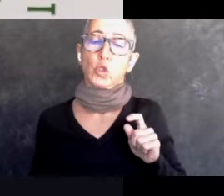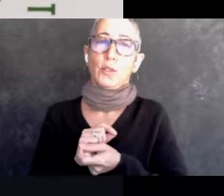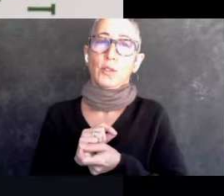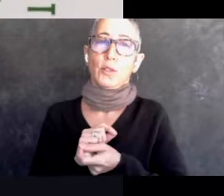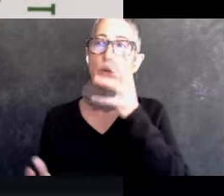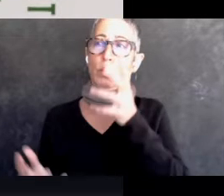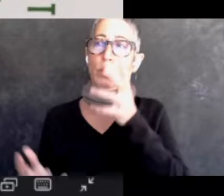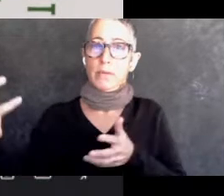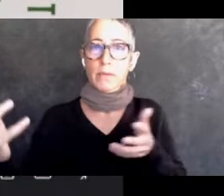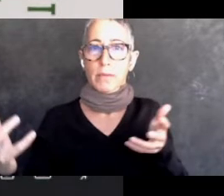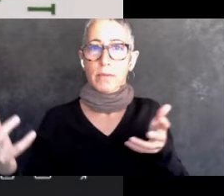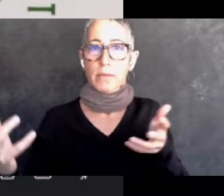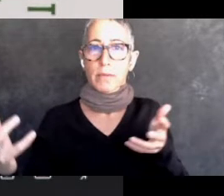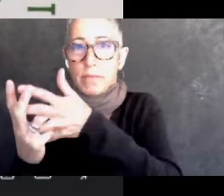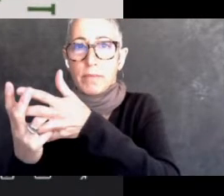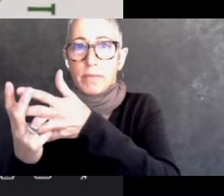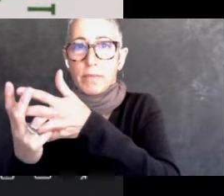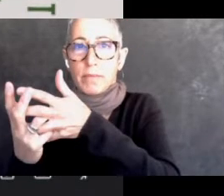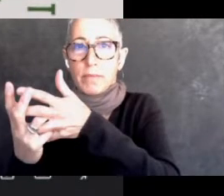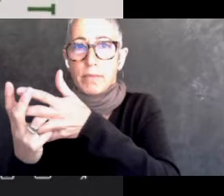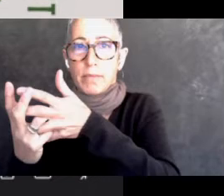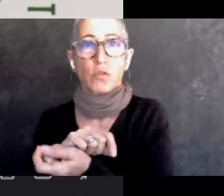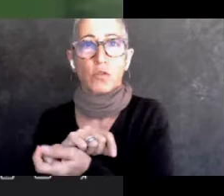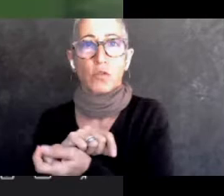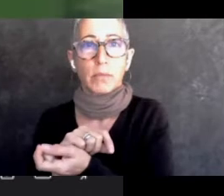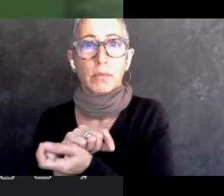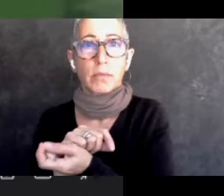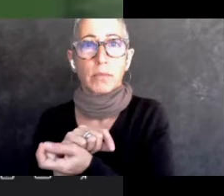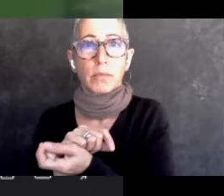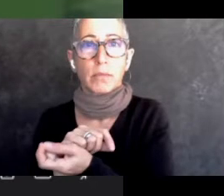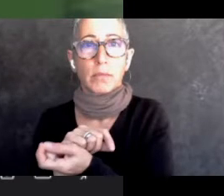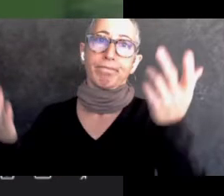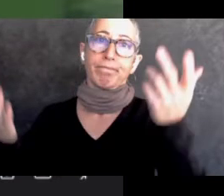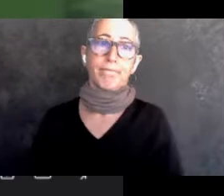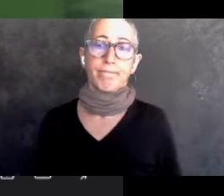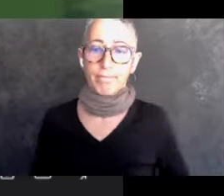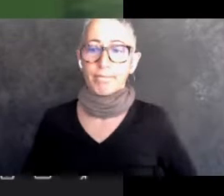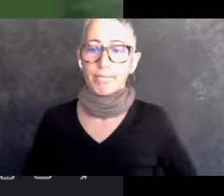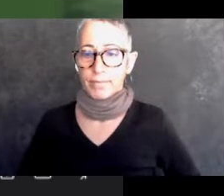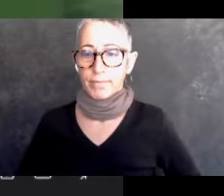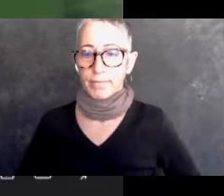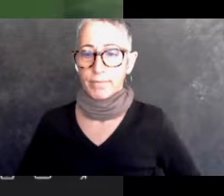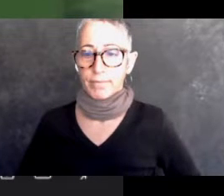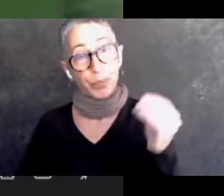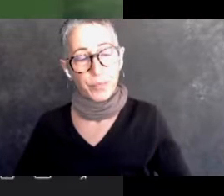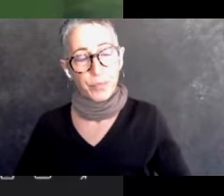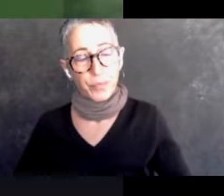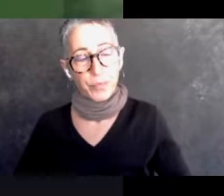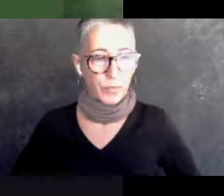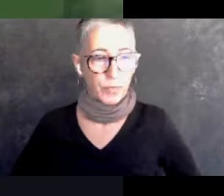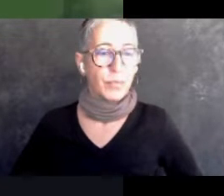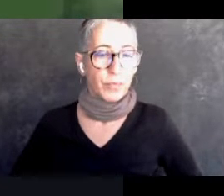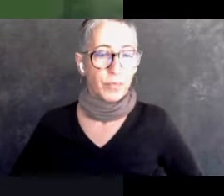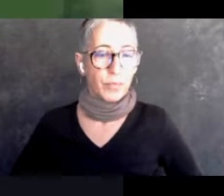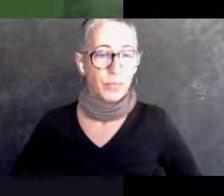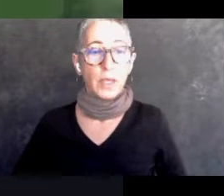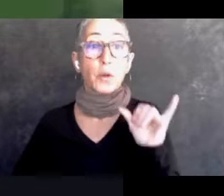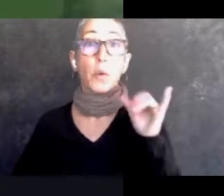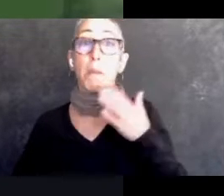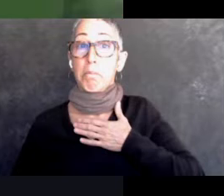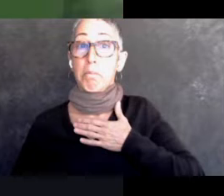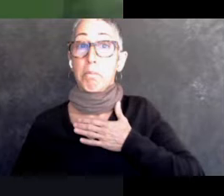things changed. Imagine that. So this is how we do things in our neck of the woods.